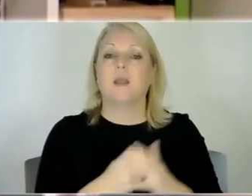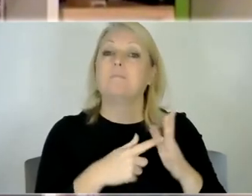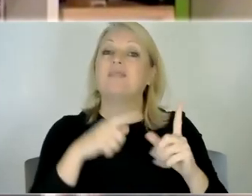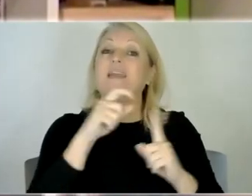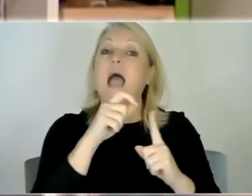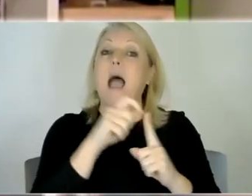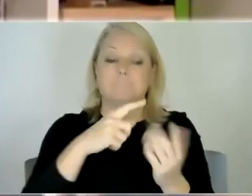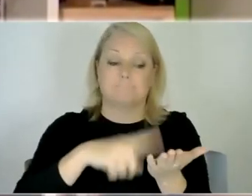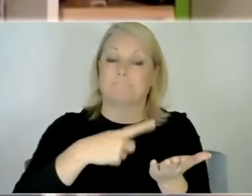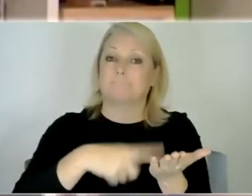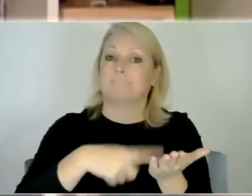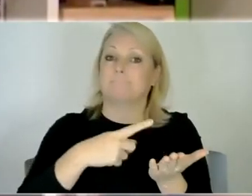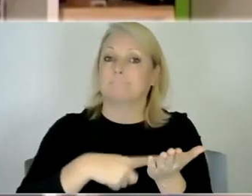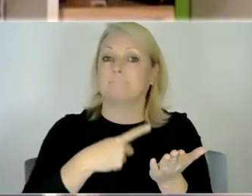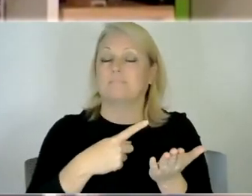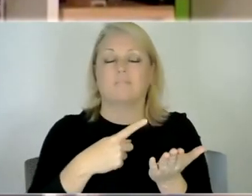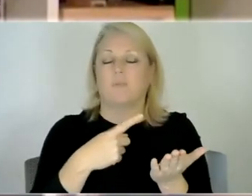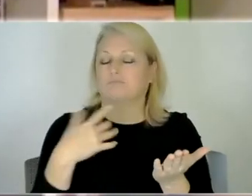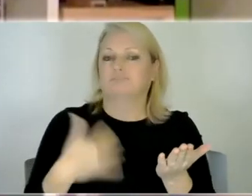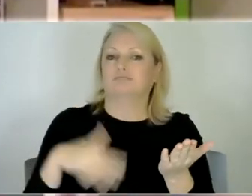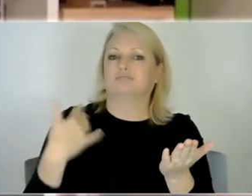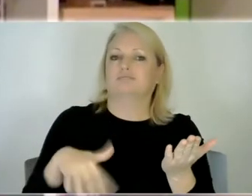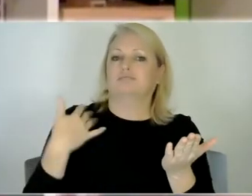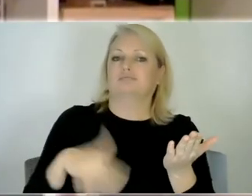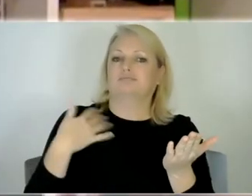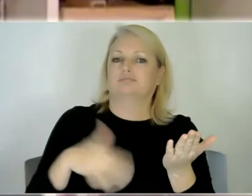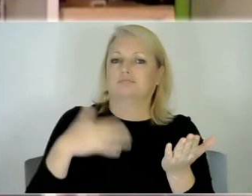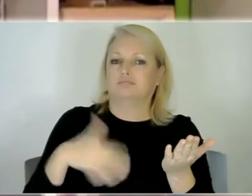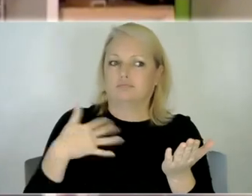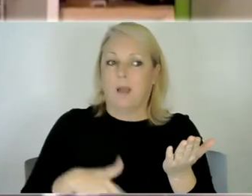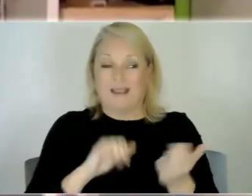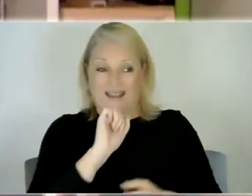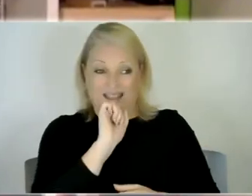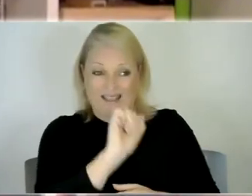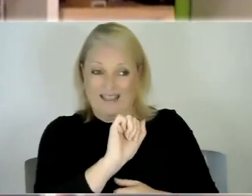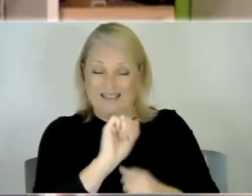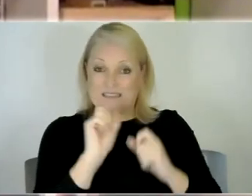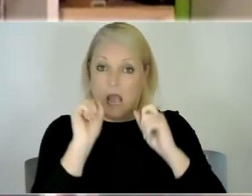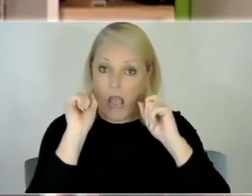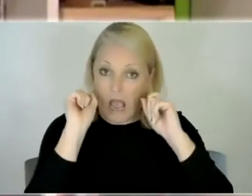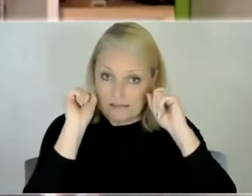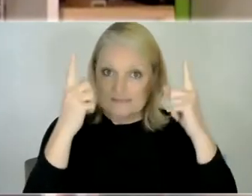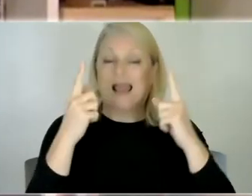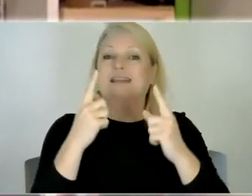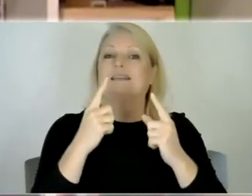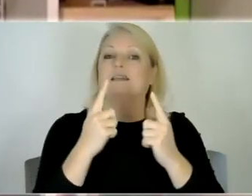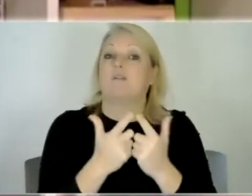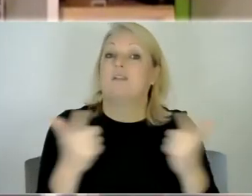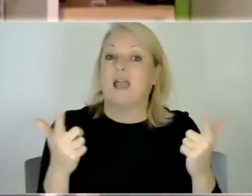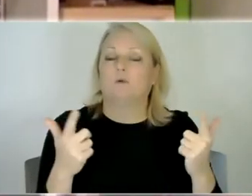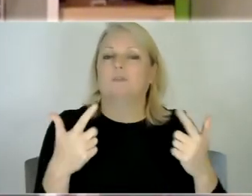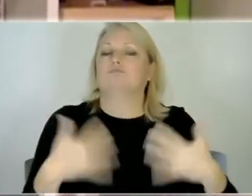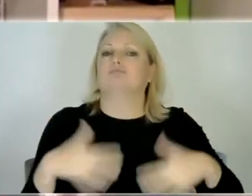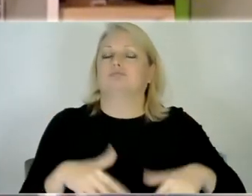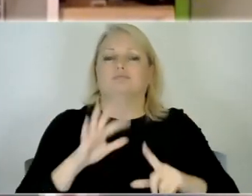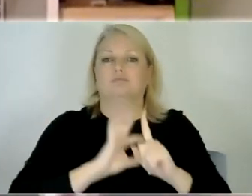him has been amazing because just even his understanding of language has come on so much since then that i can i can talk to him a